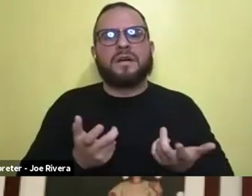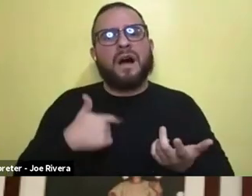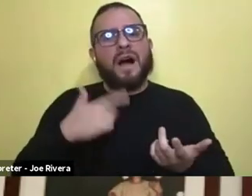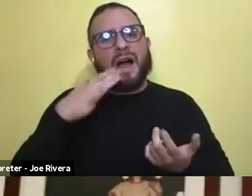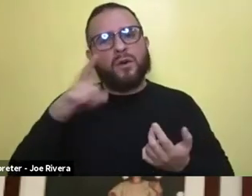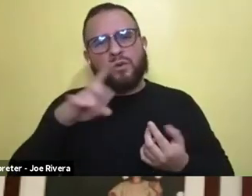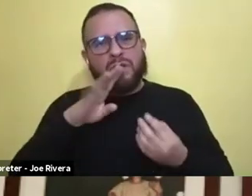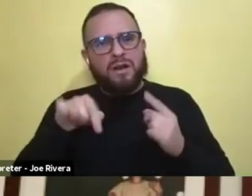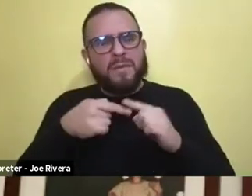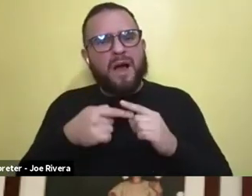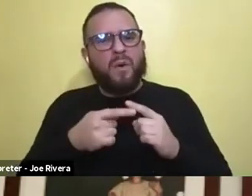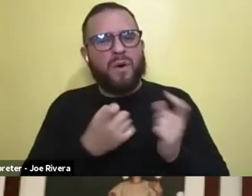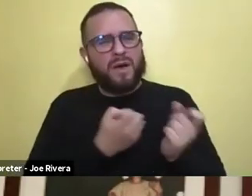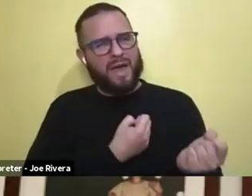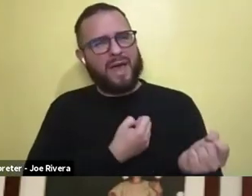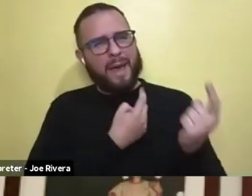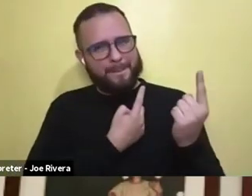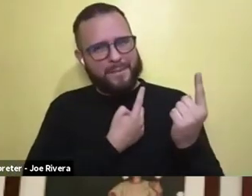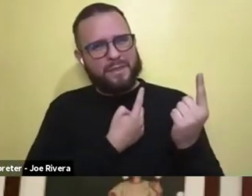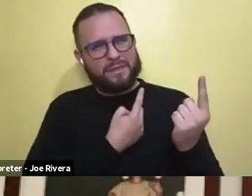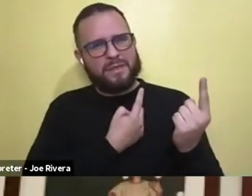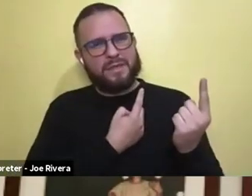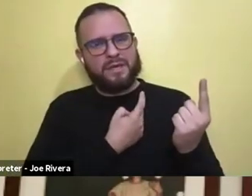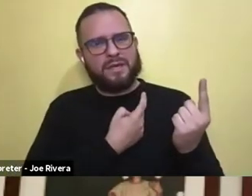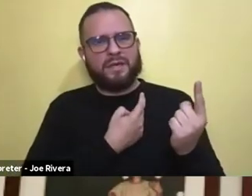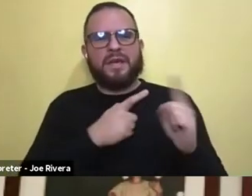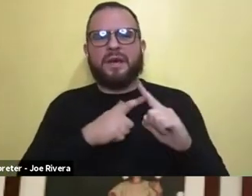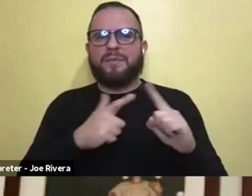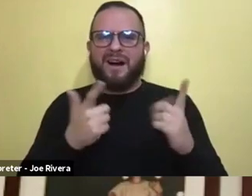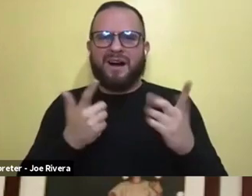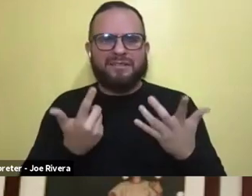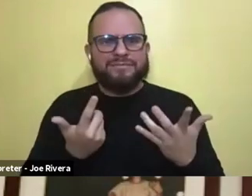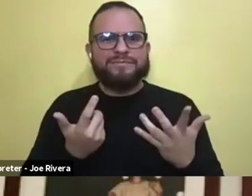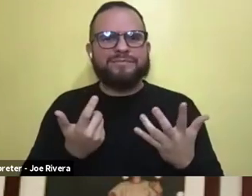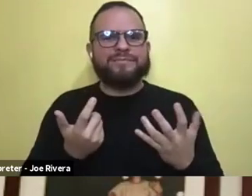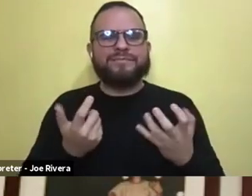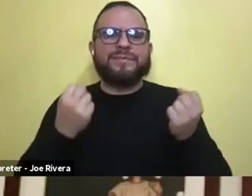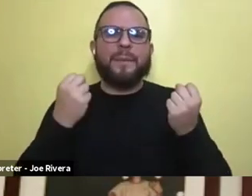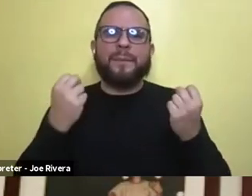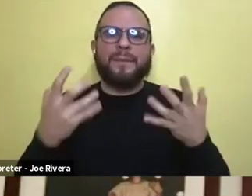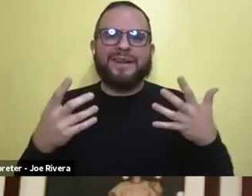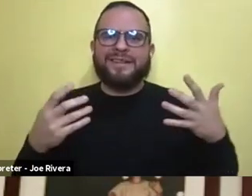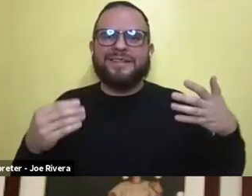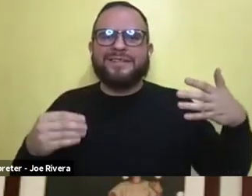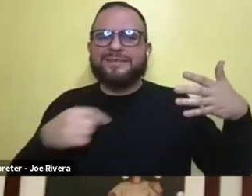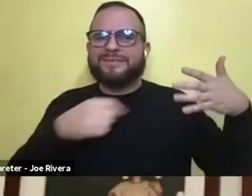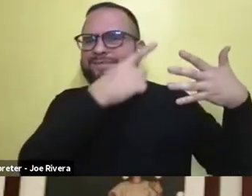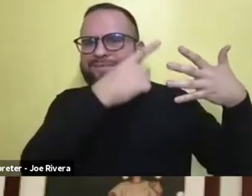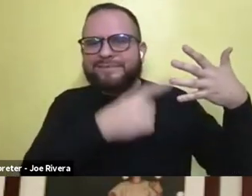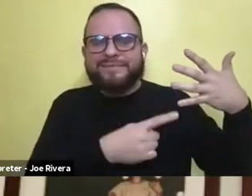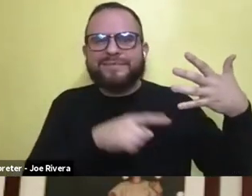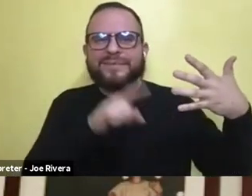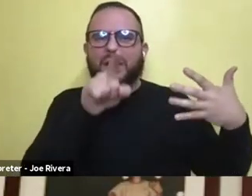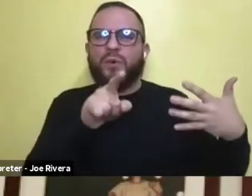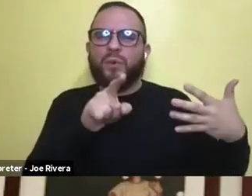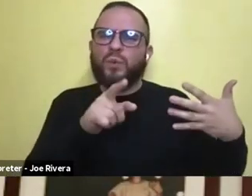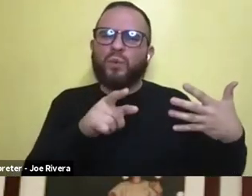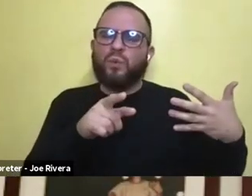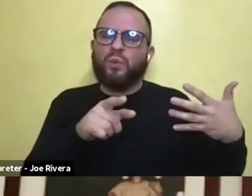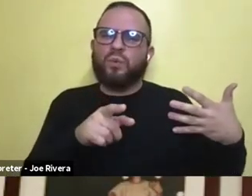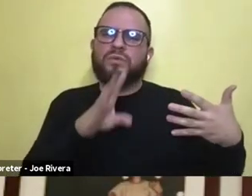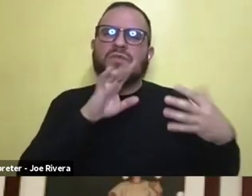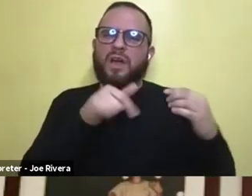um, you know, there's a lot of things, you know, that you, you know, touch upon and particularly in the season opener,